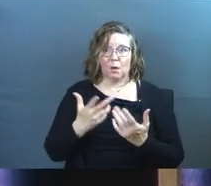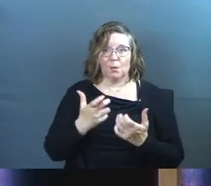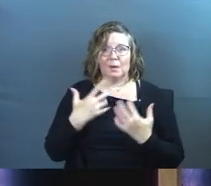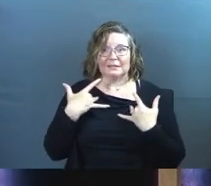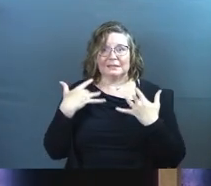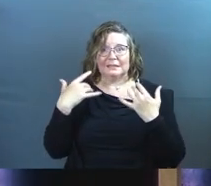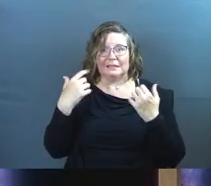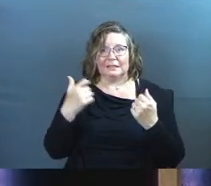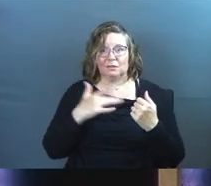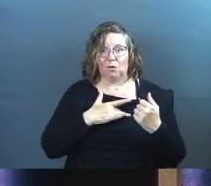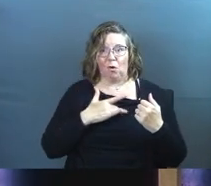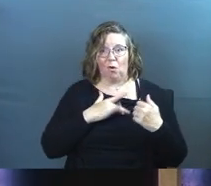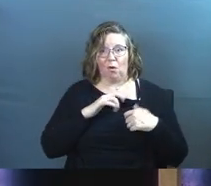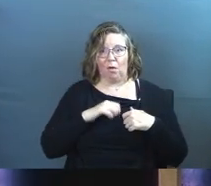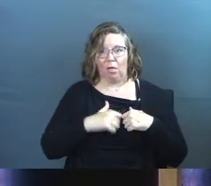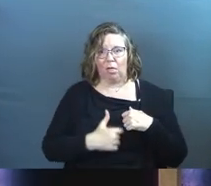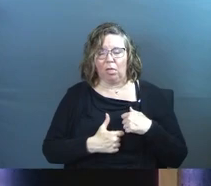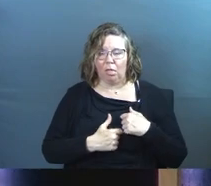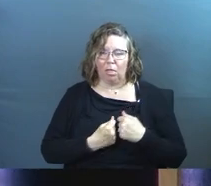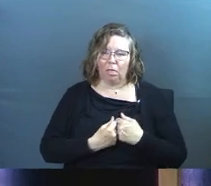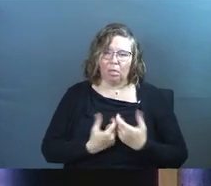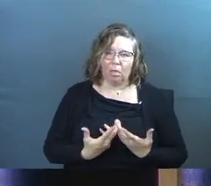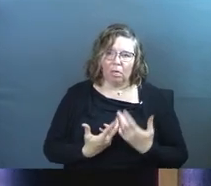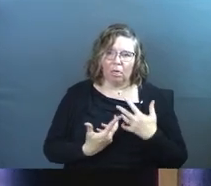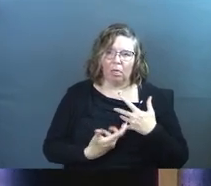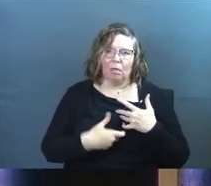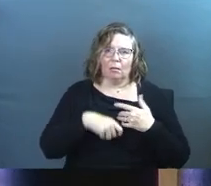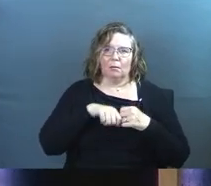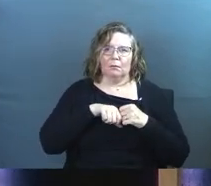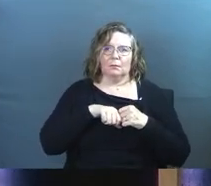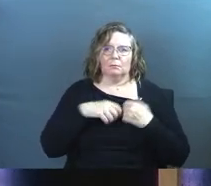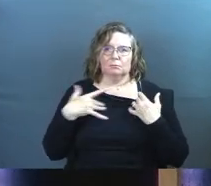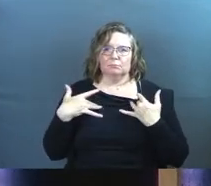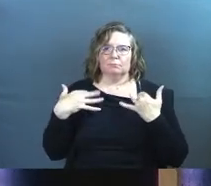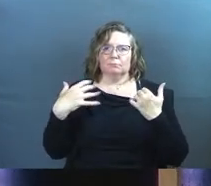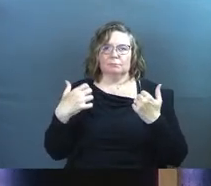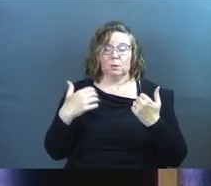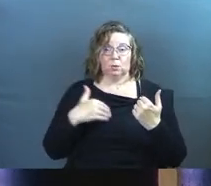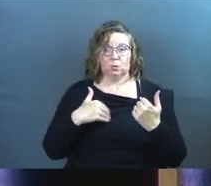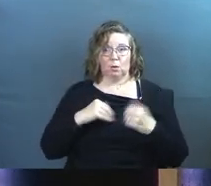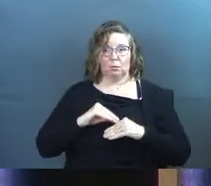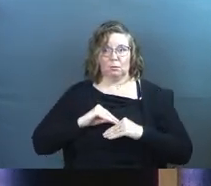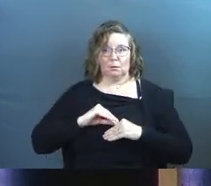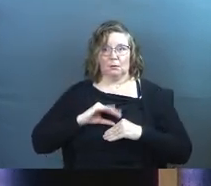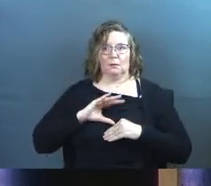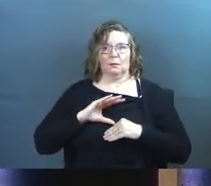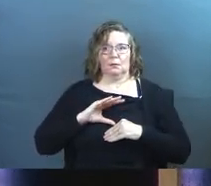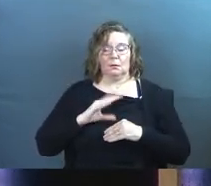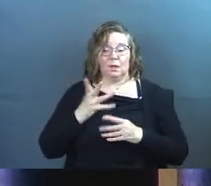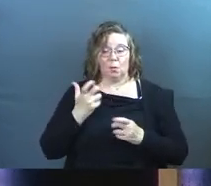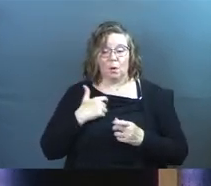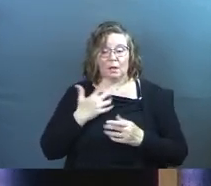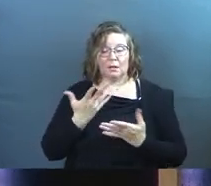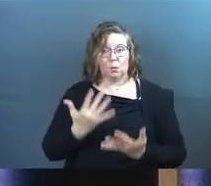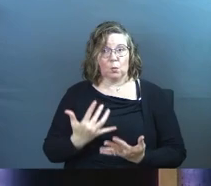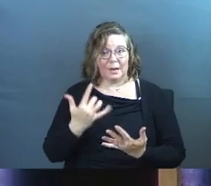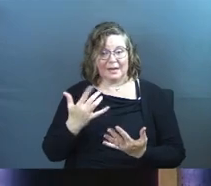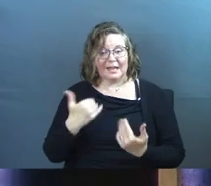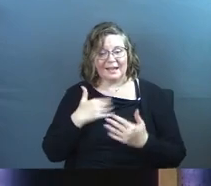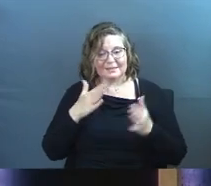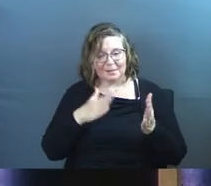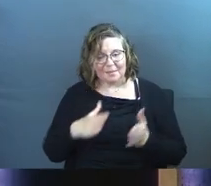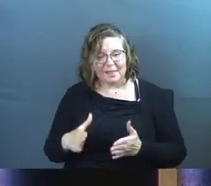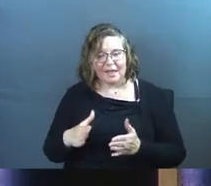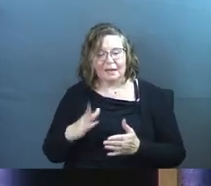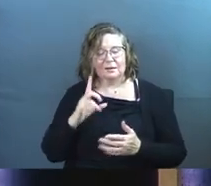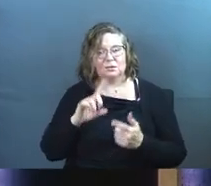he want to heal your heart? How does he want to come to your soul? Because if he wants to come to your soul and if he's waiting, he's got a